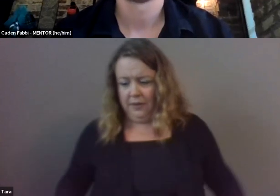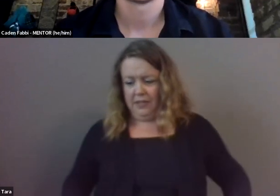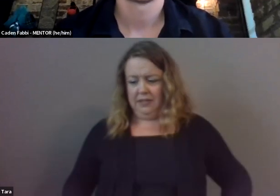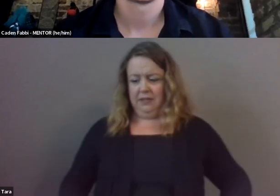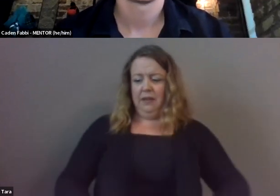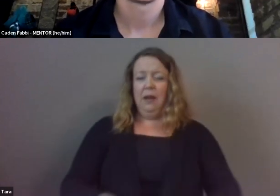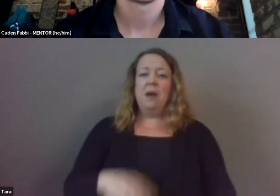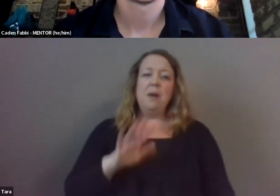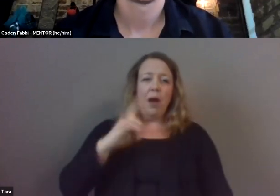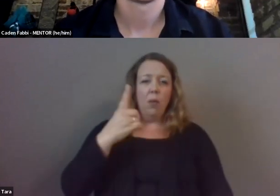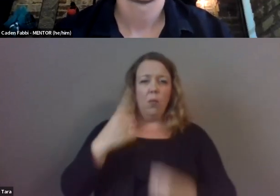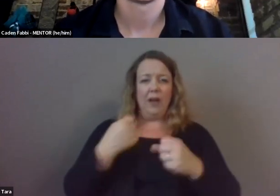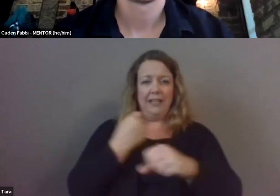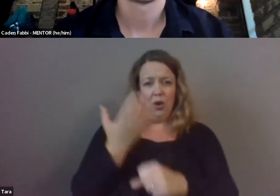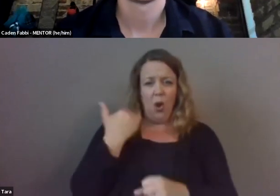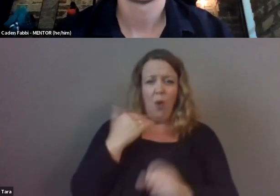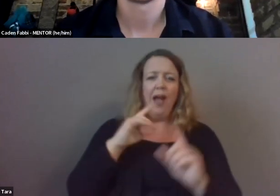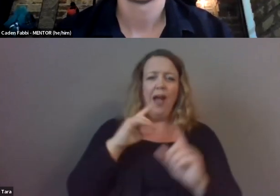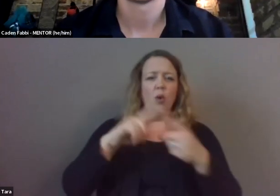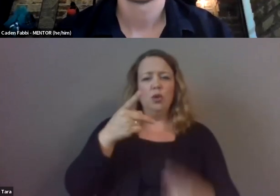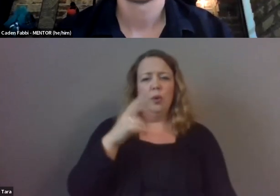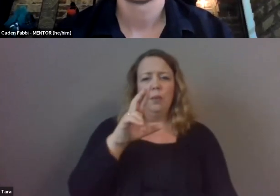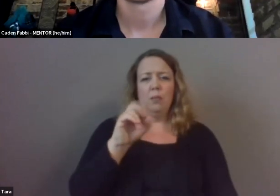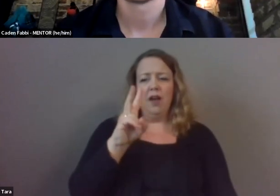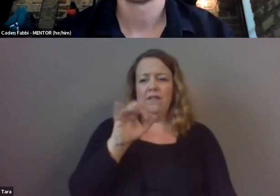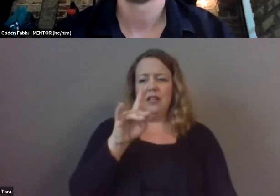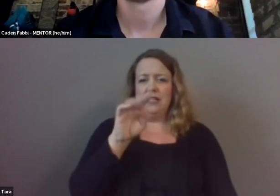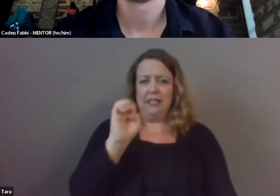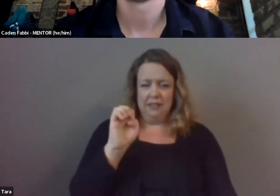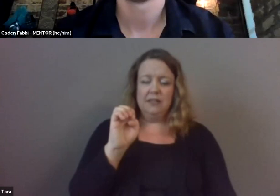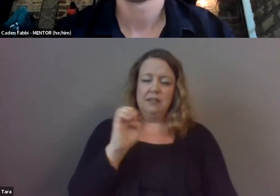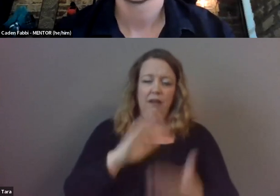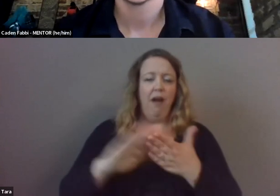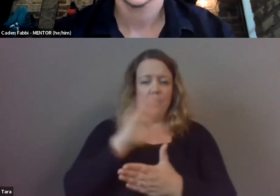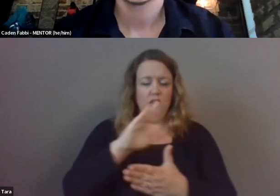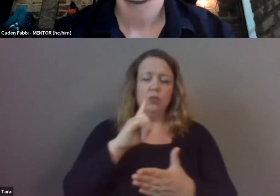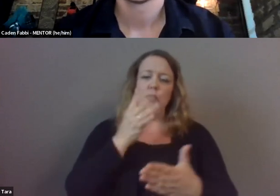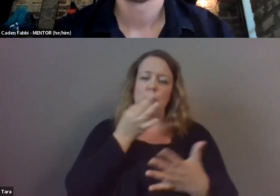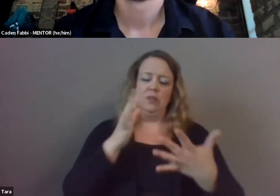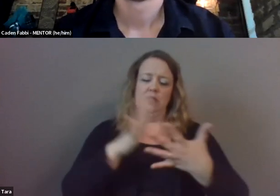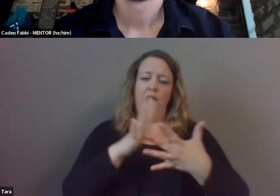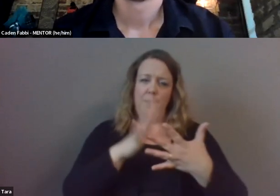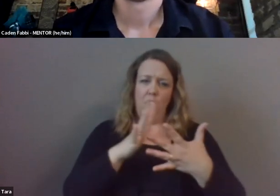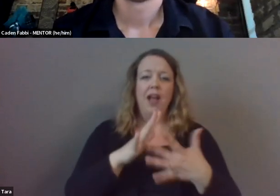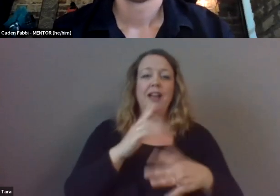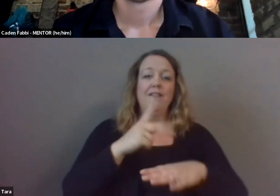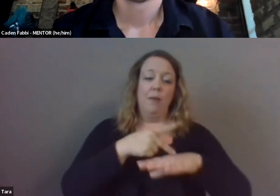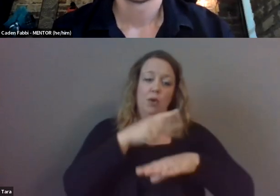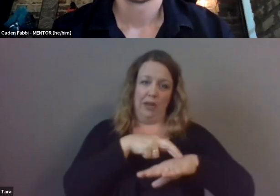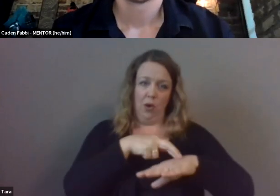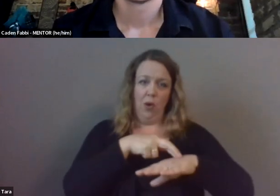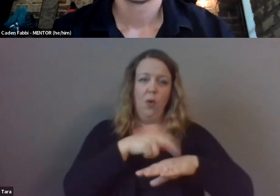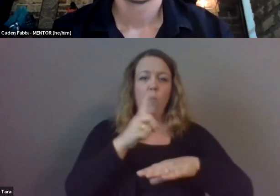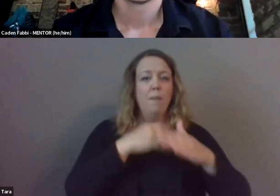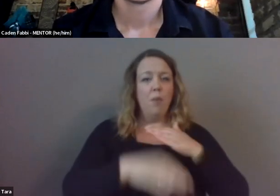um i go to providence college i'm a student there i'm a rising sophomore now and i had to move from puerto rico my i was